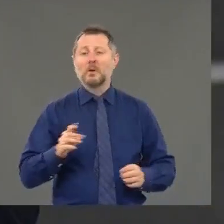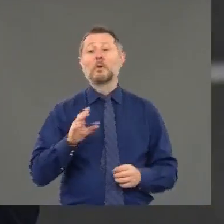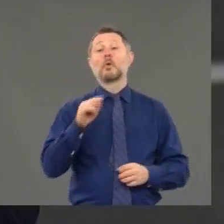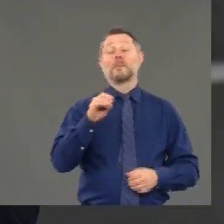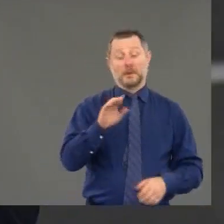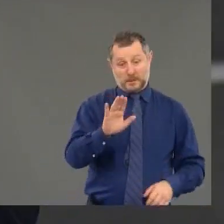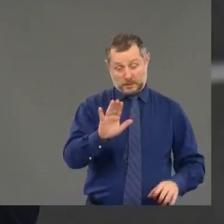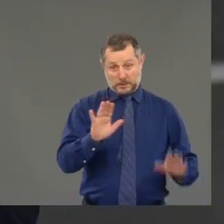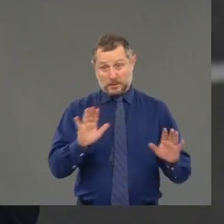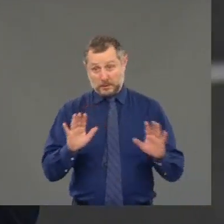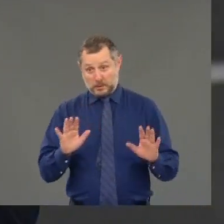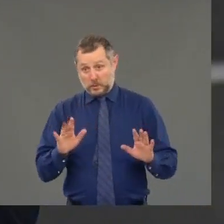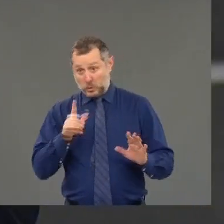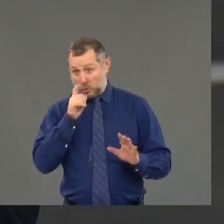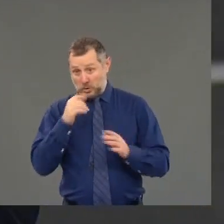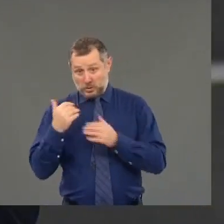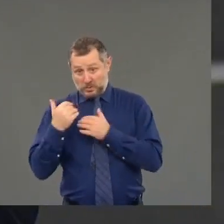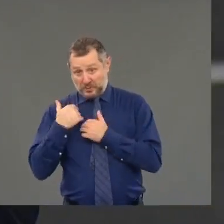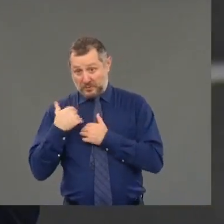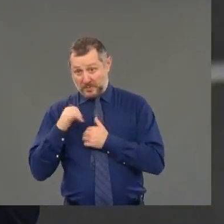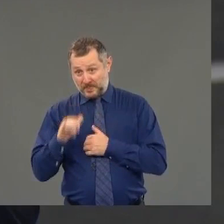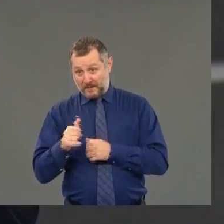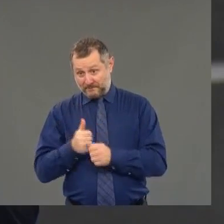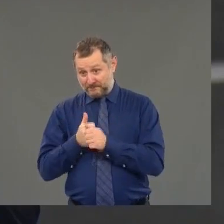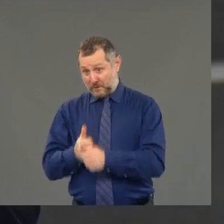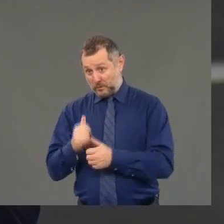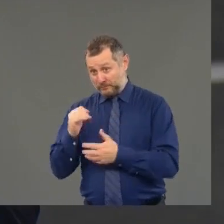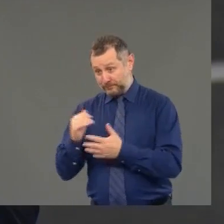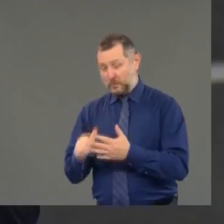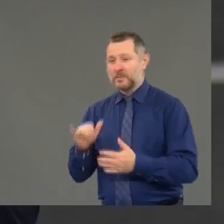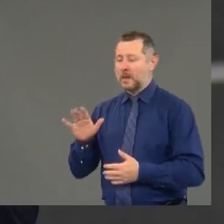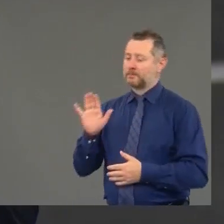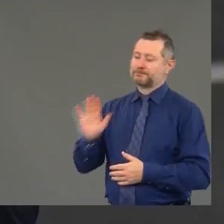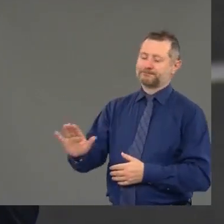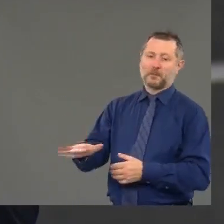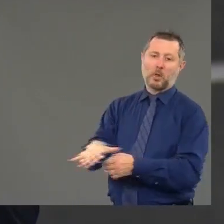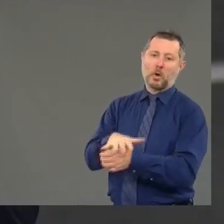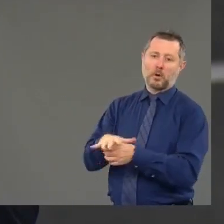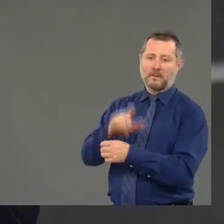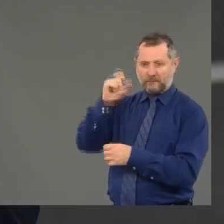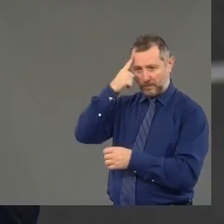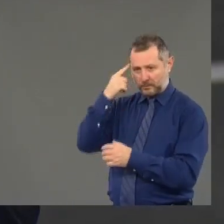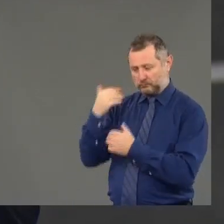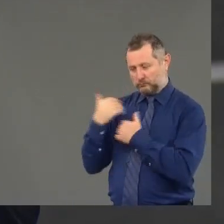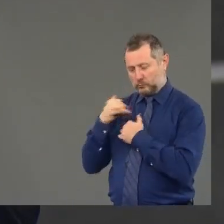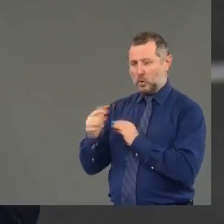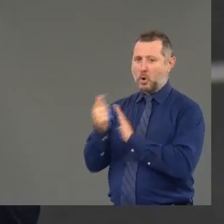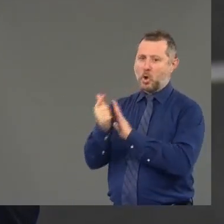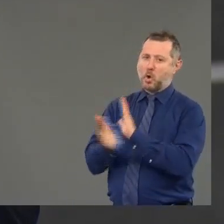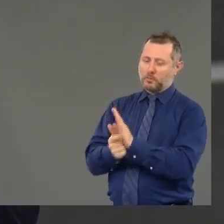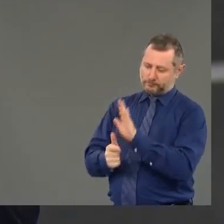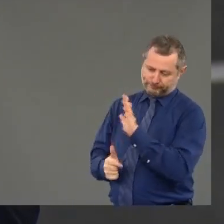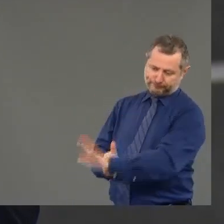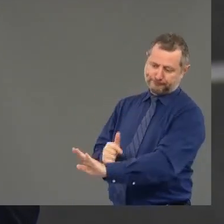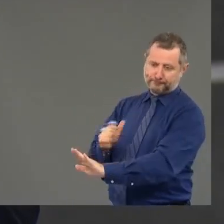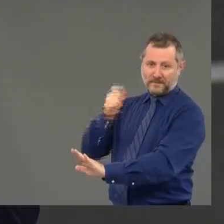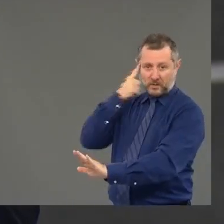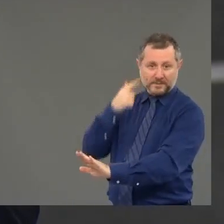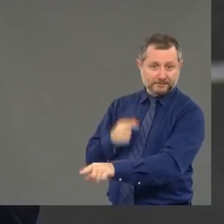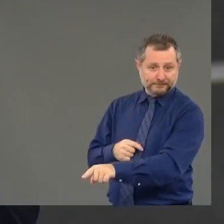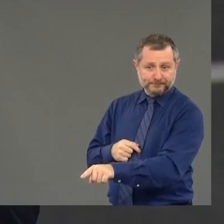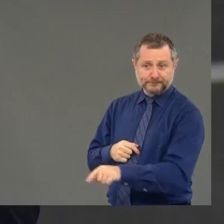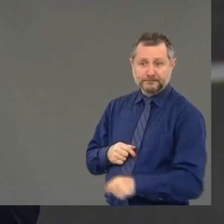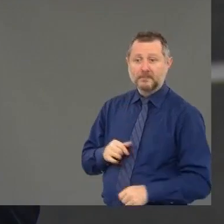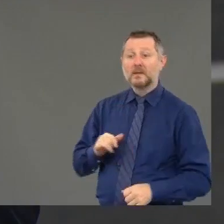governments have the primary responsibility for enforcement. That is the law. And I've said